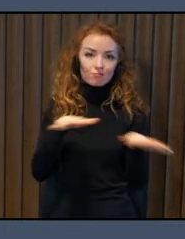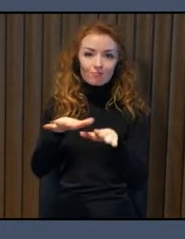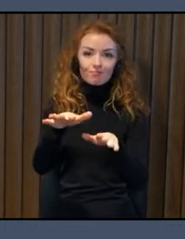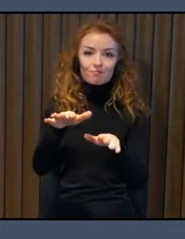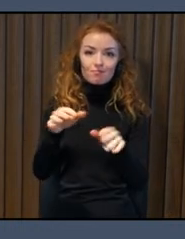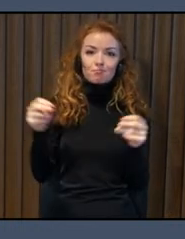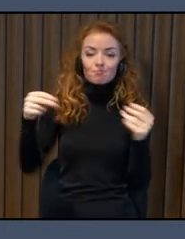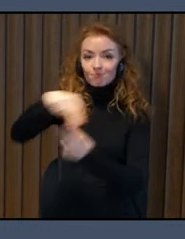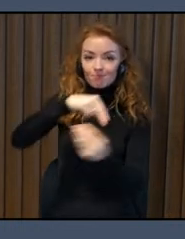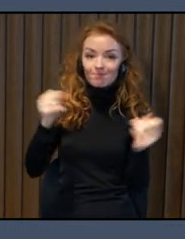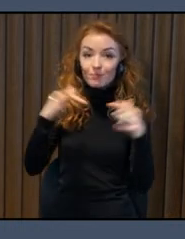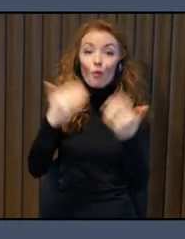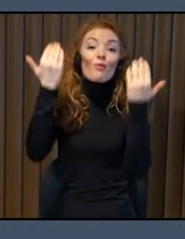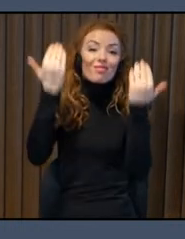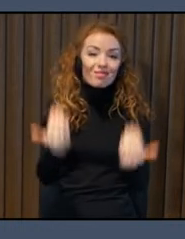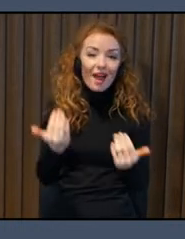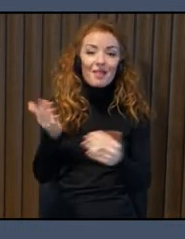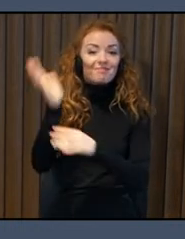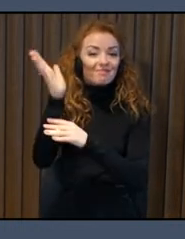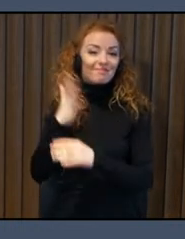colleague Julia from the planning and development department.